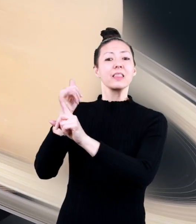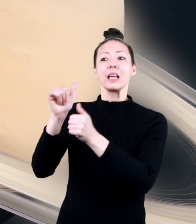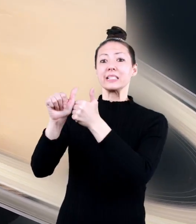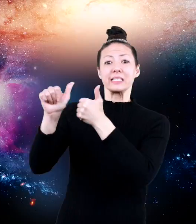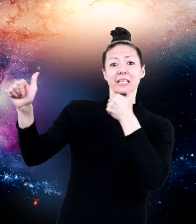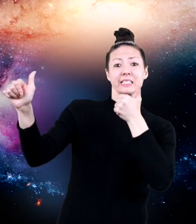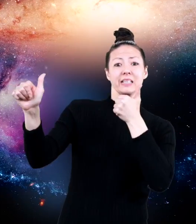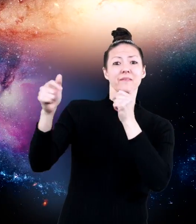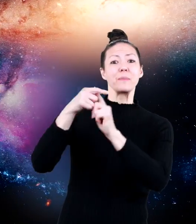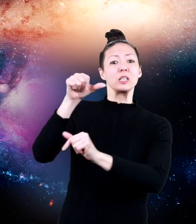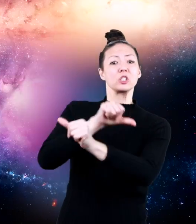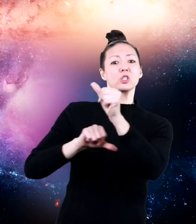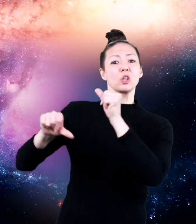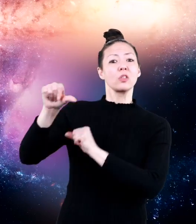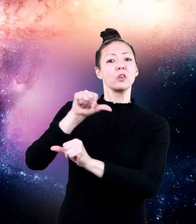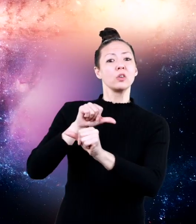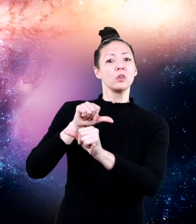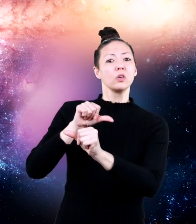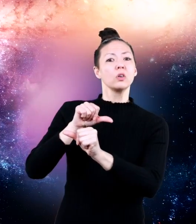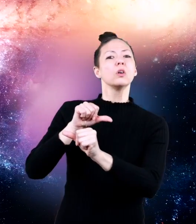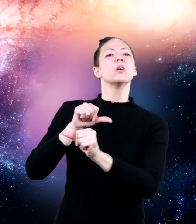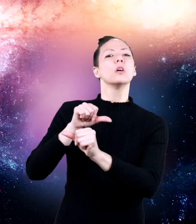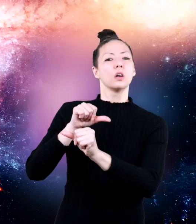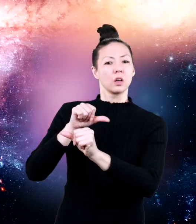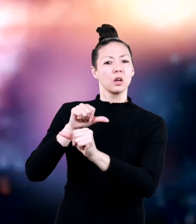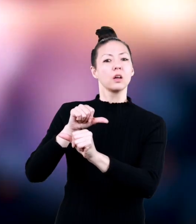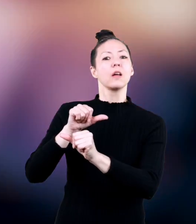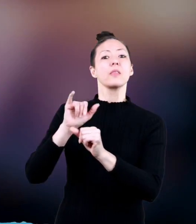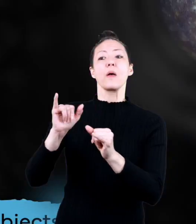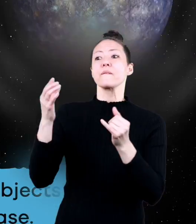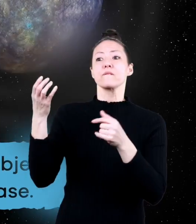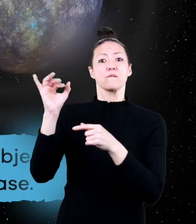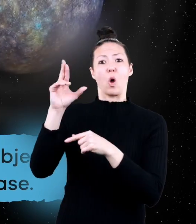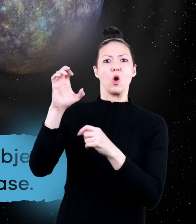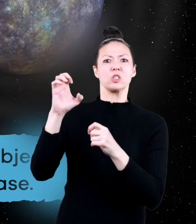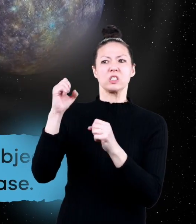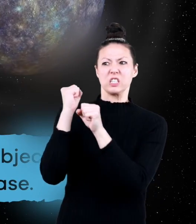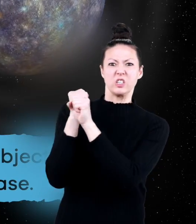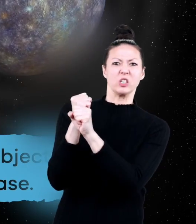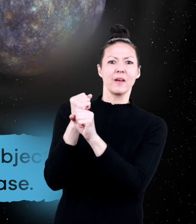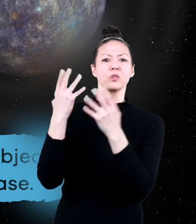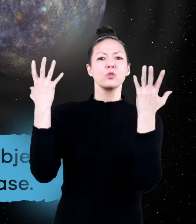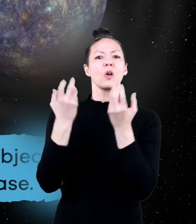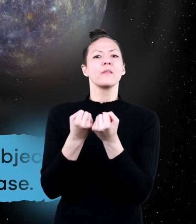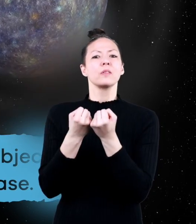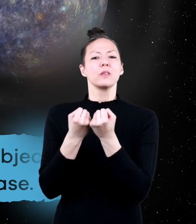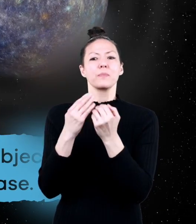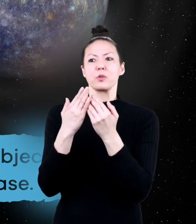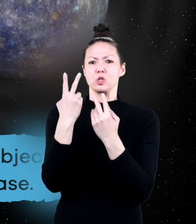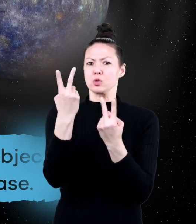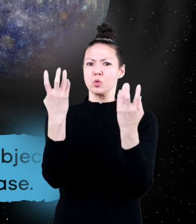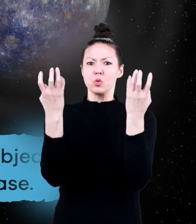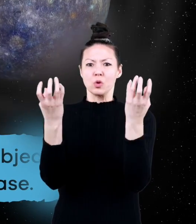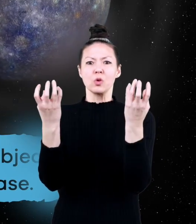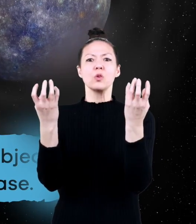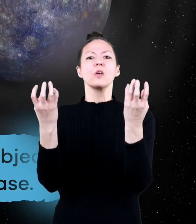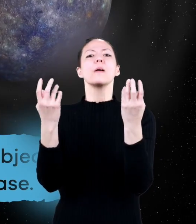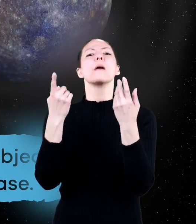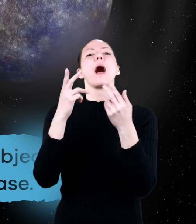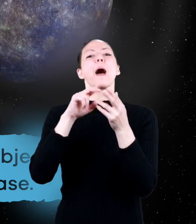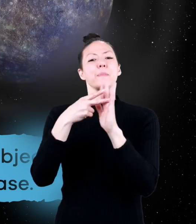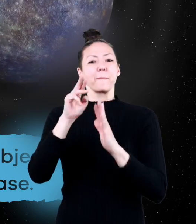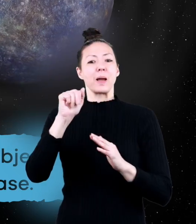body and on their distance from each other. The force of gravity between two objects